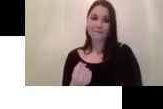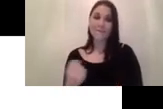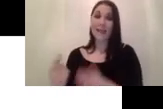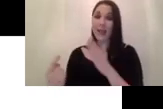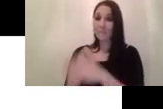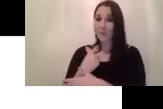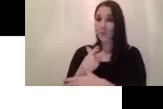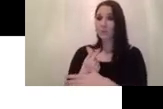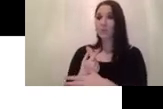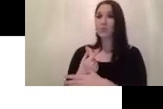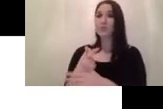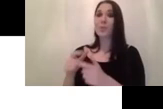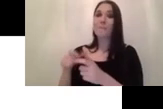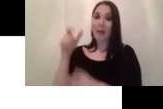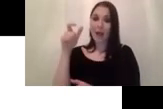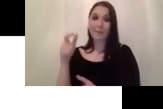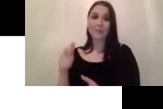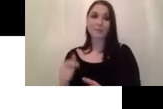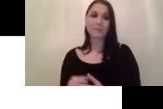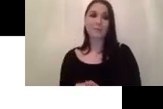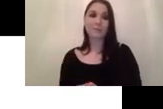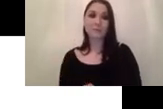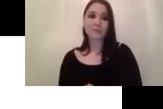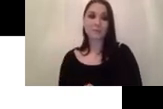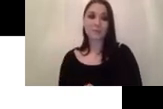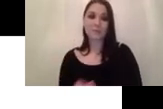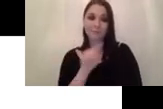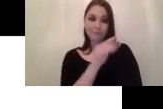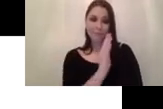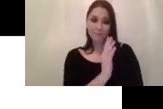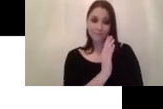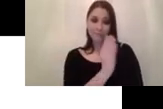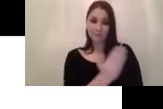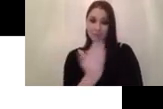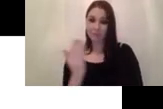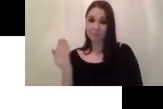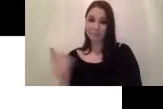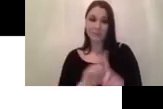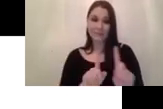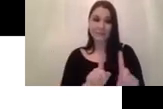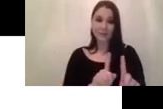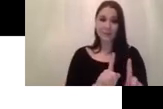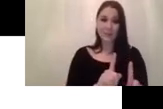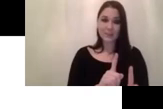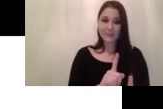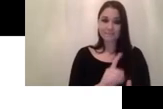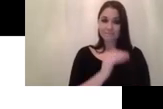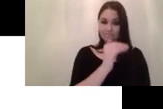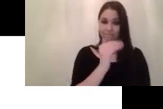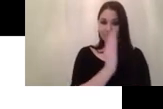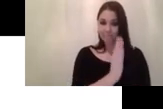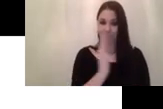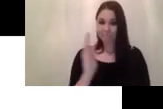got the future pyramid aggregation and instead of uh having a pro regional